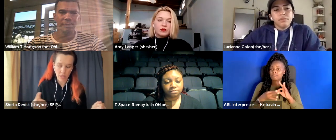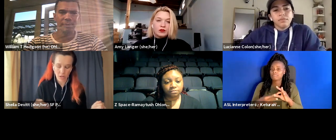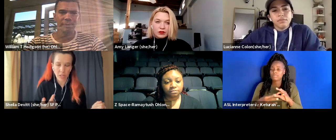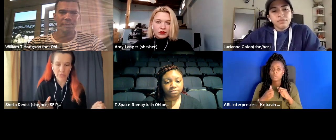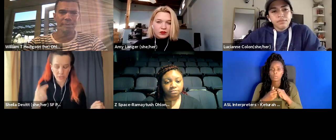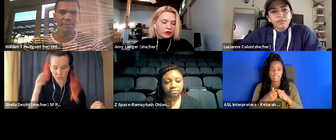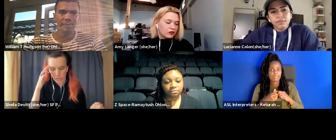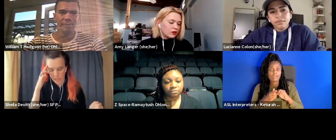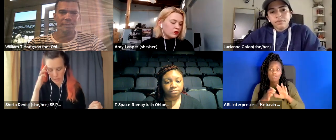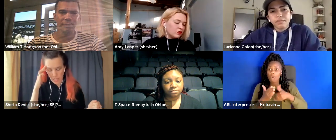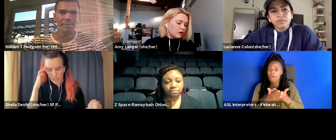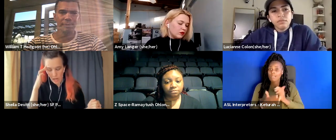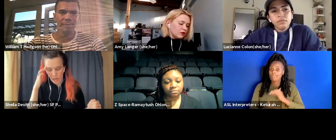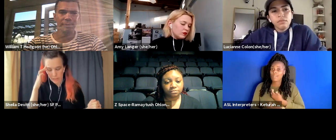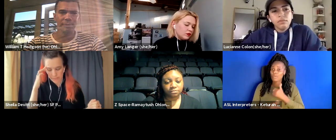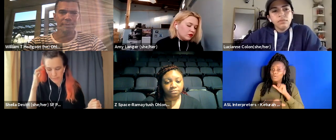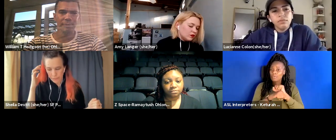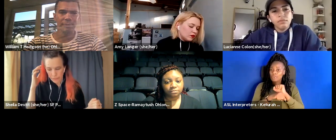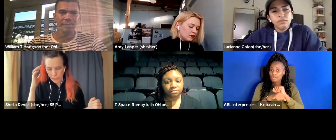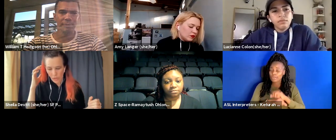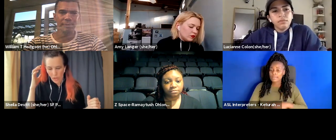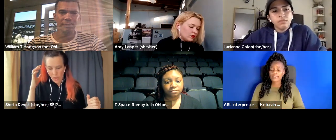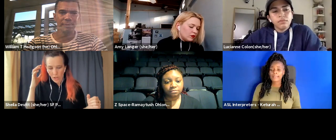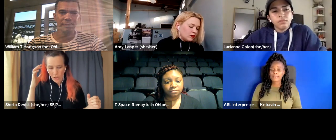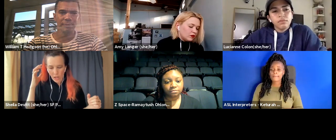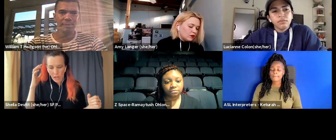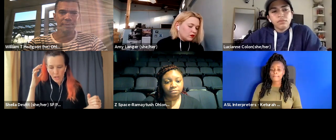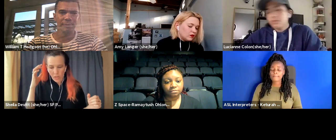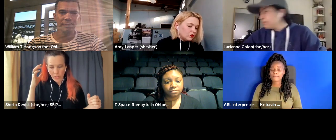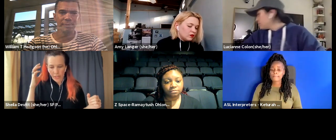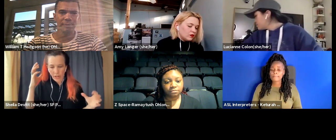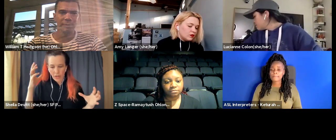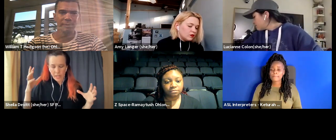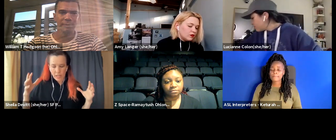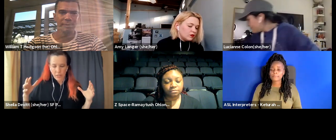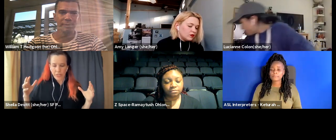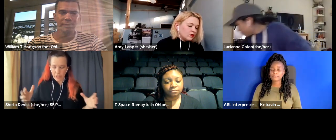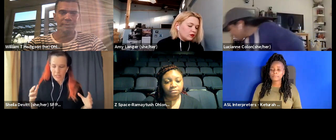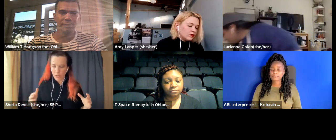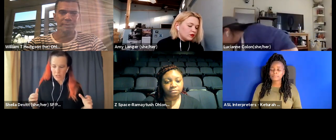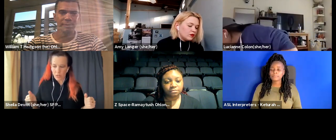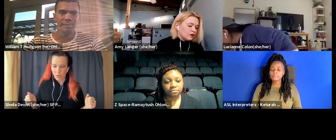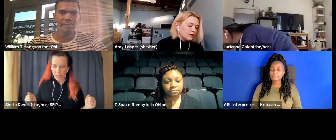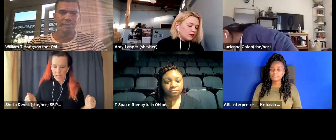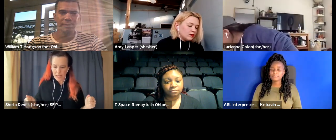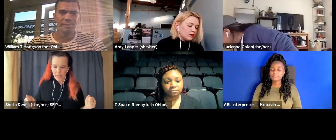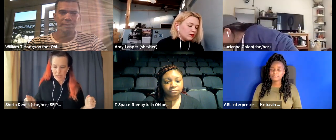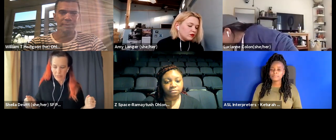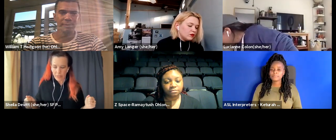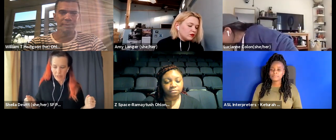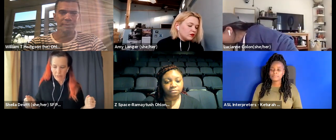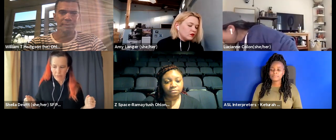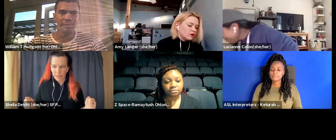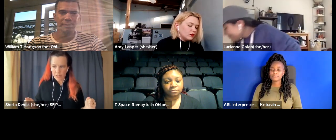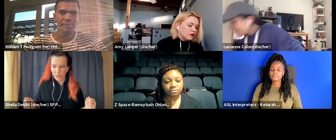of uh all of us do here um there is there is also the aspect